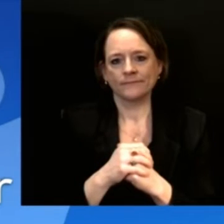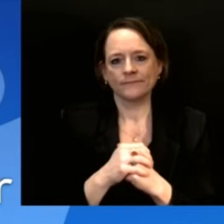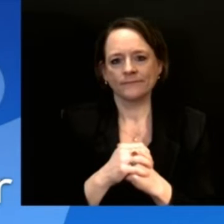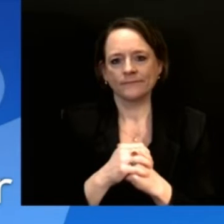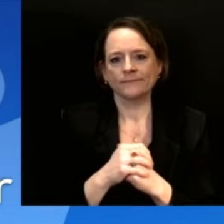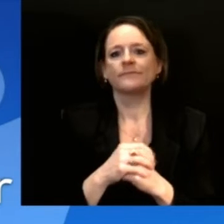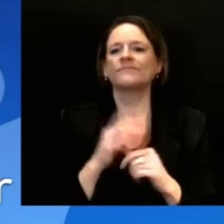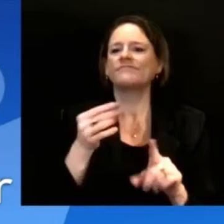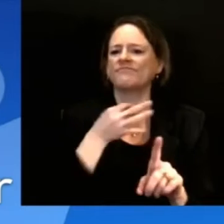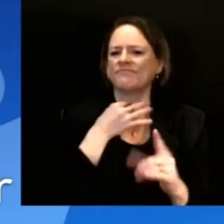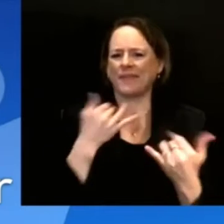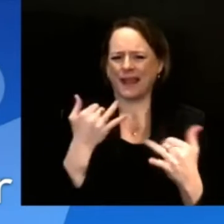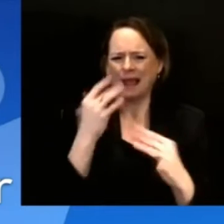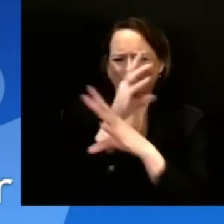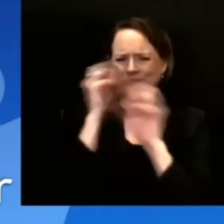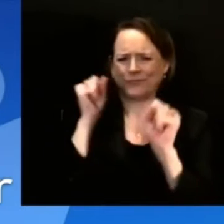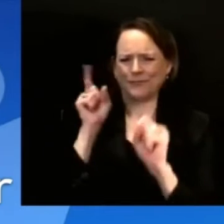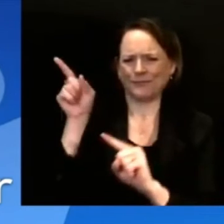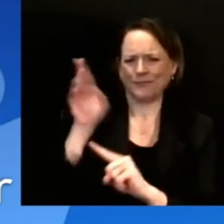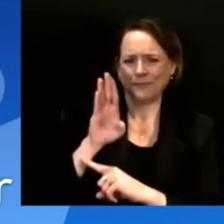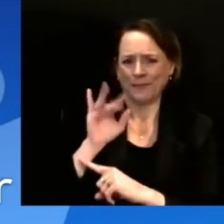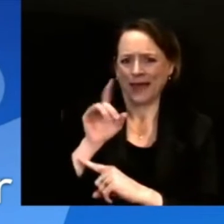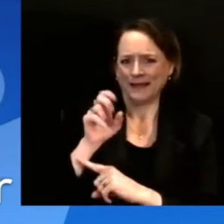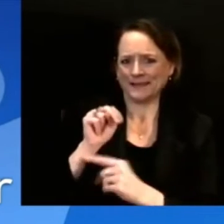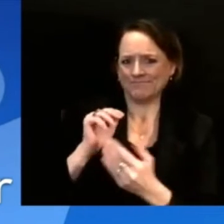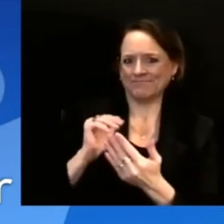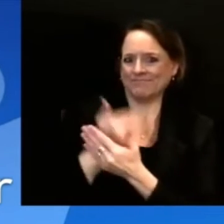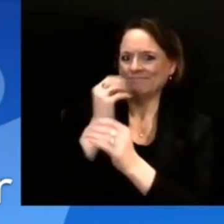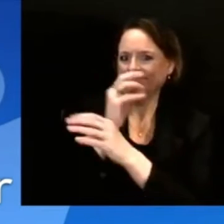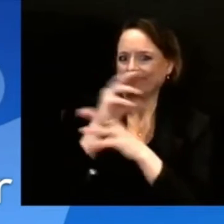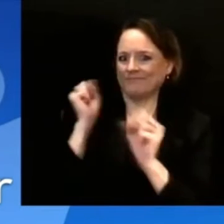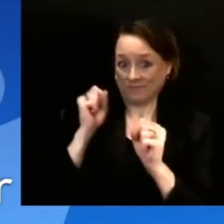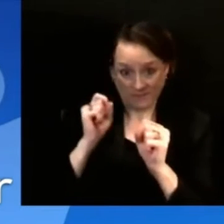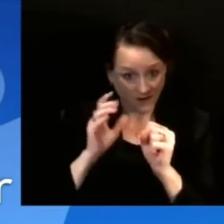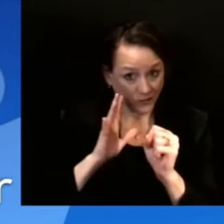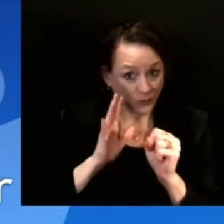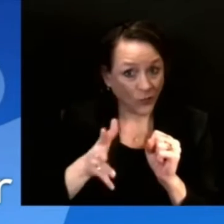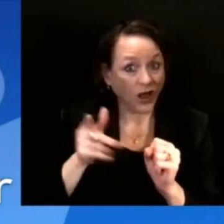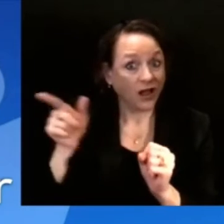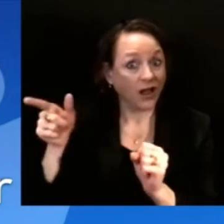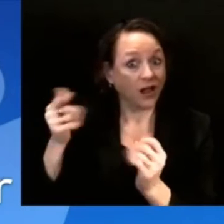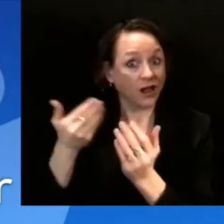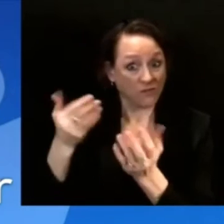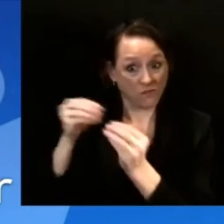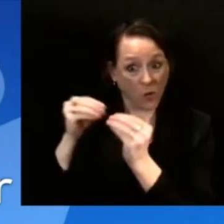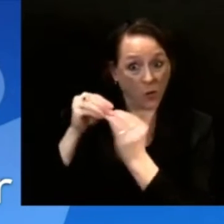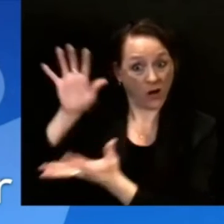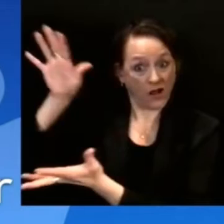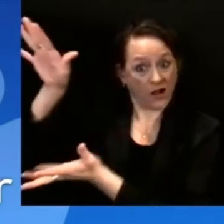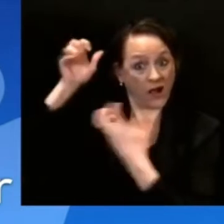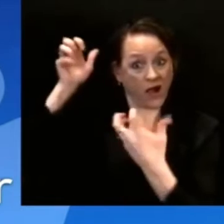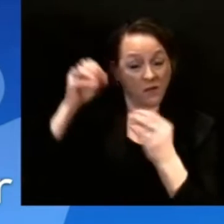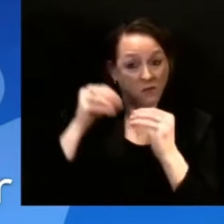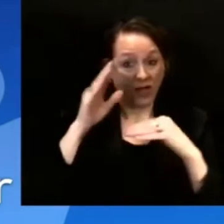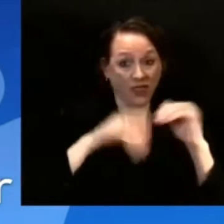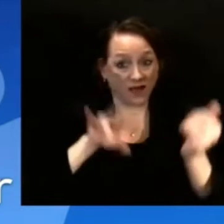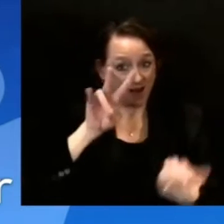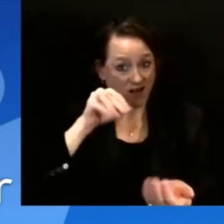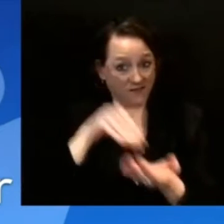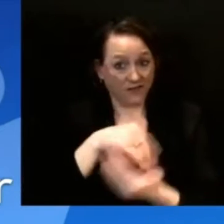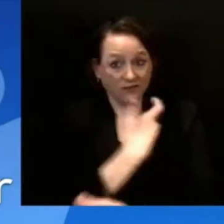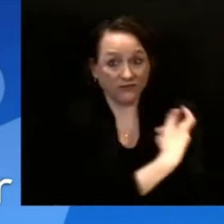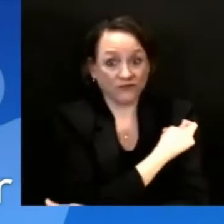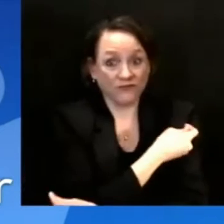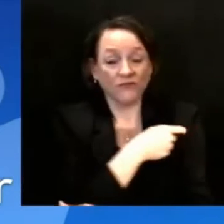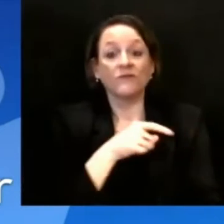promising that you'll get more than the $70,000 a week? And if so, how much more? And how would that change the game